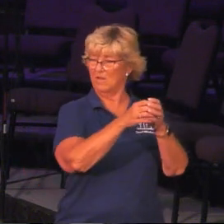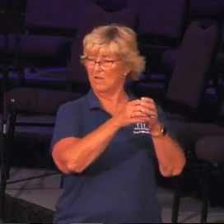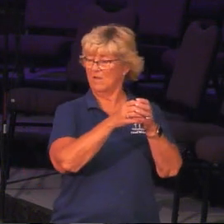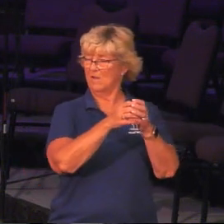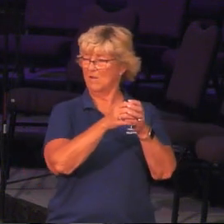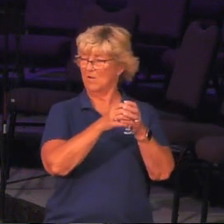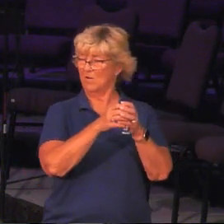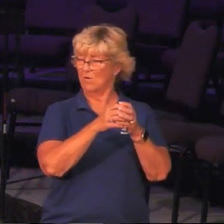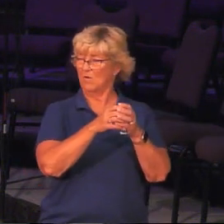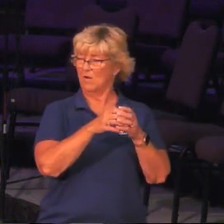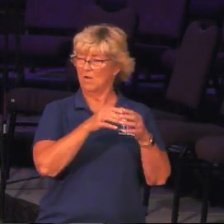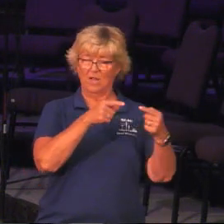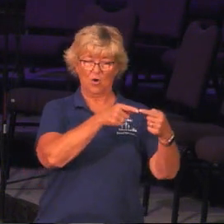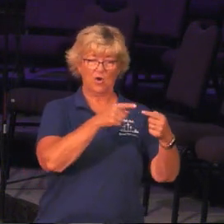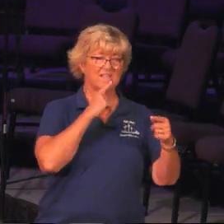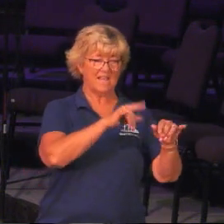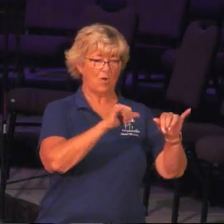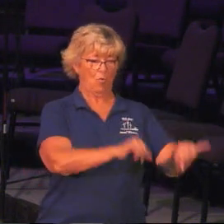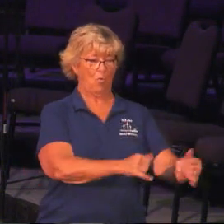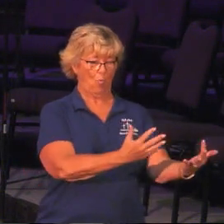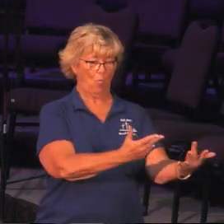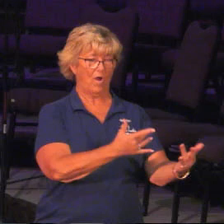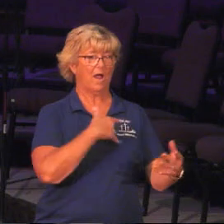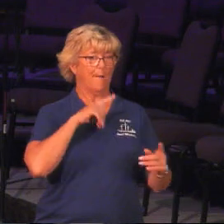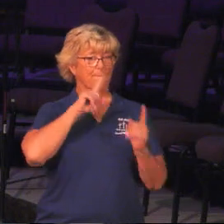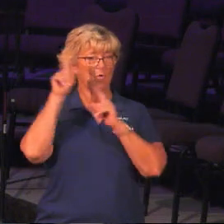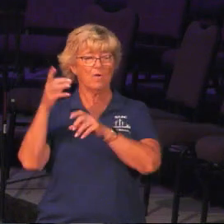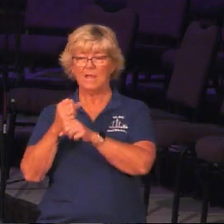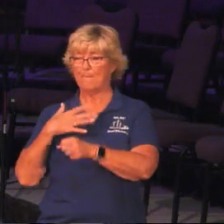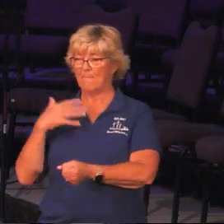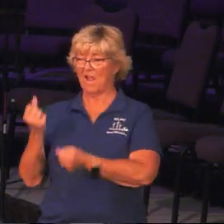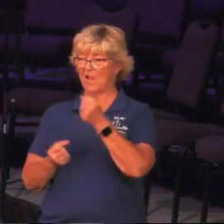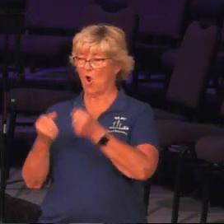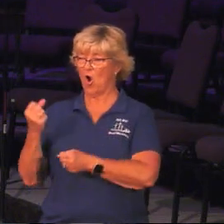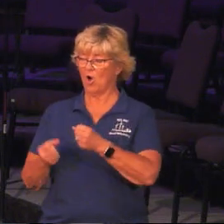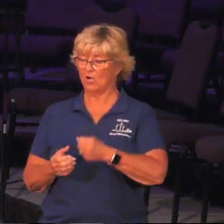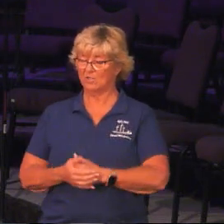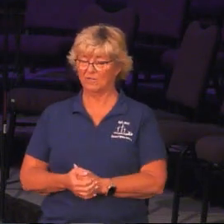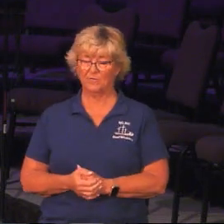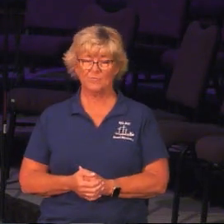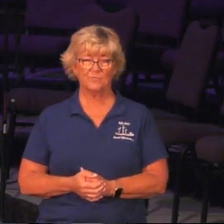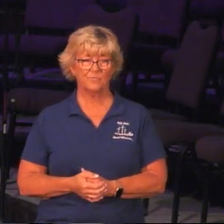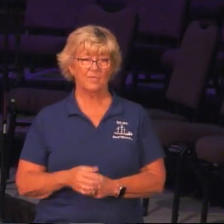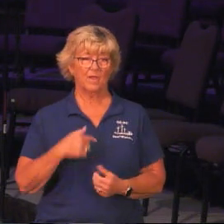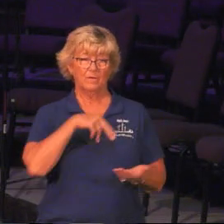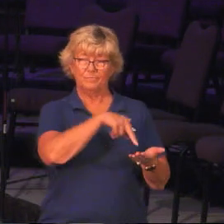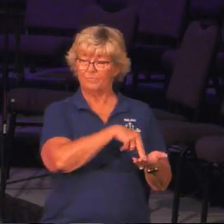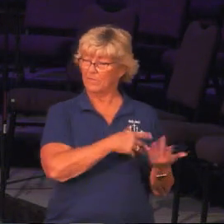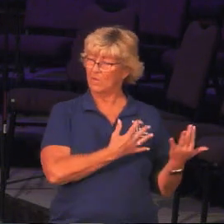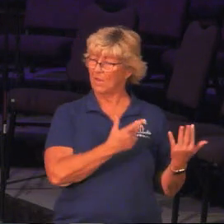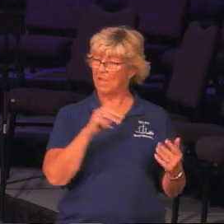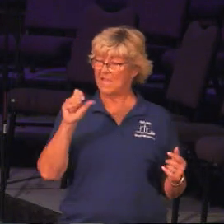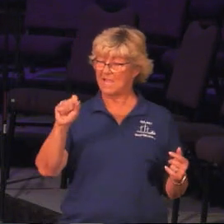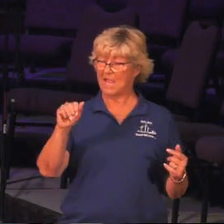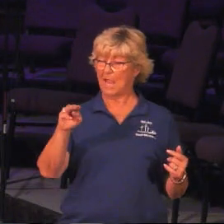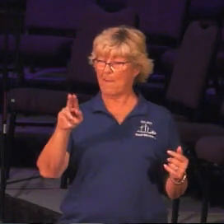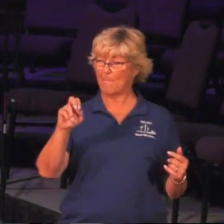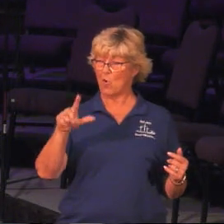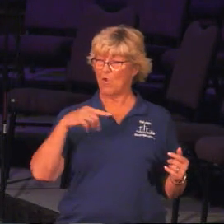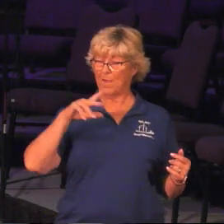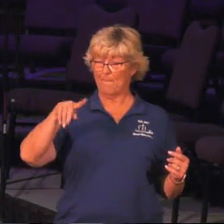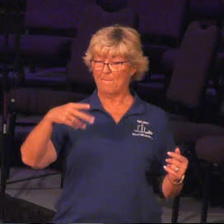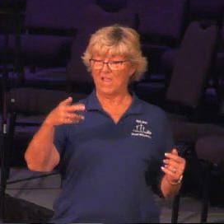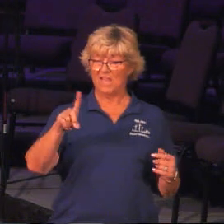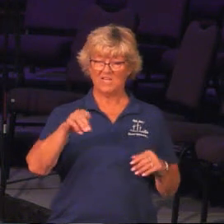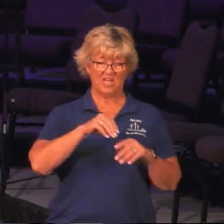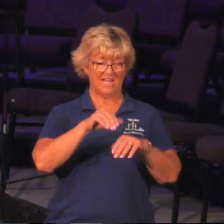on this corner and he says, wait here, I'm going to get my car. And so we wait there for him. Now Samuel has a Ph.D. in